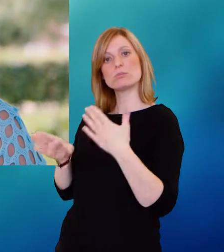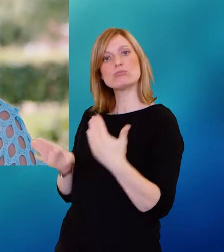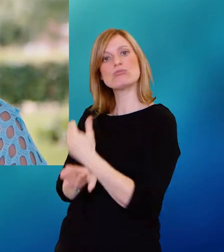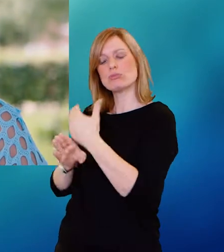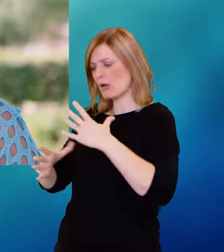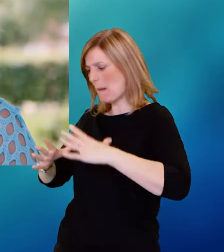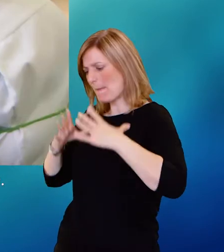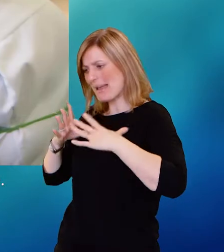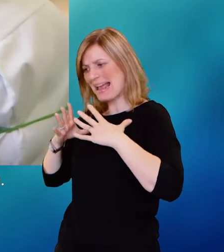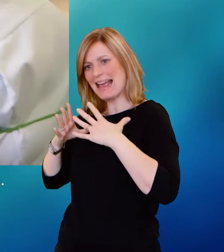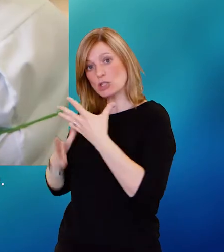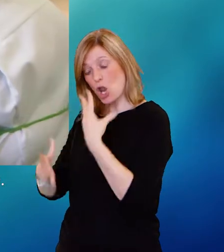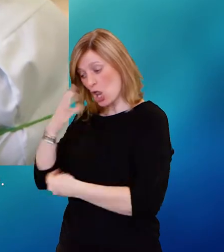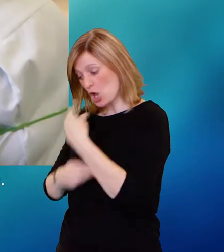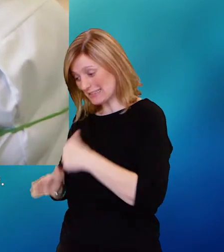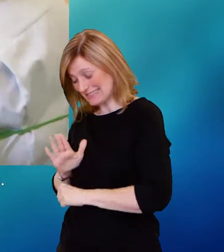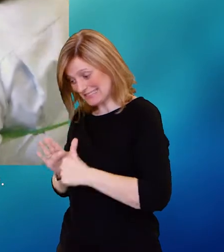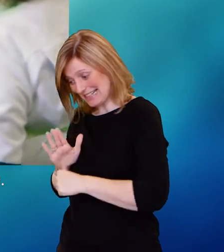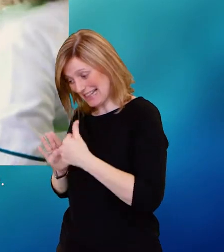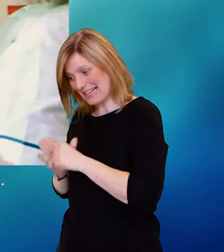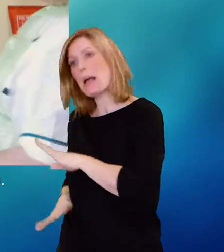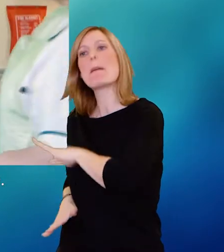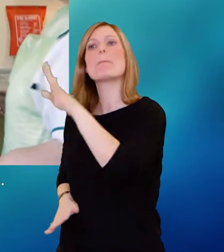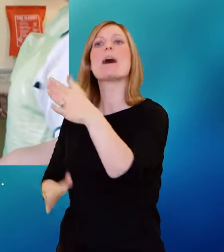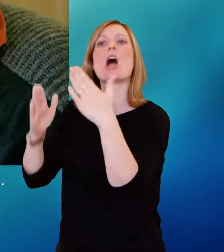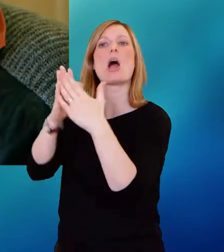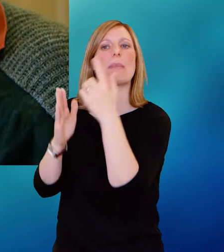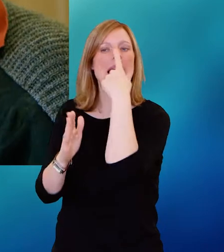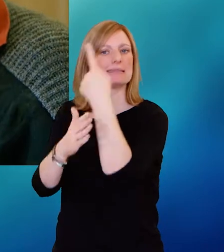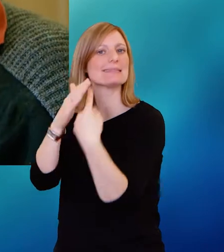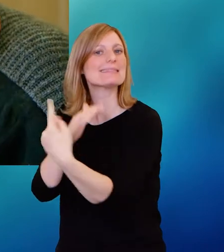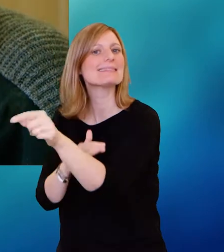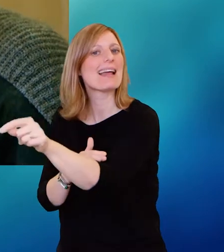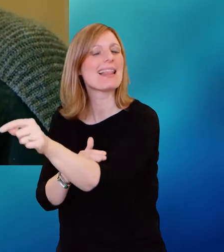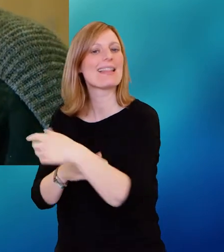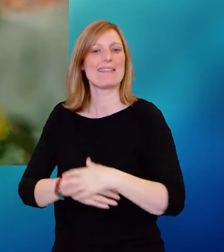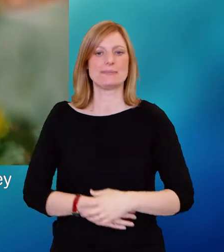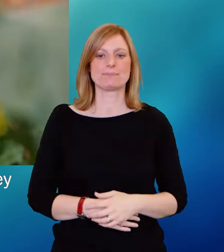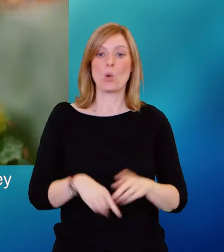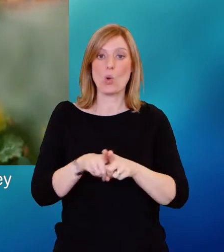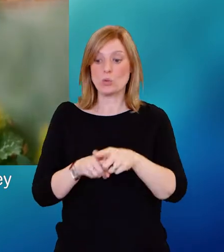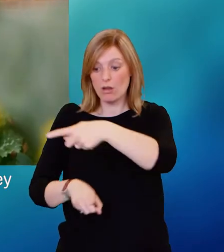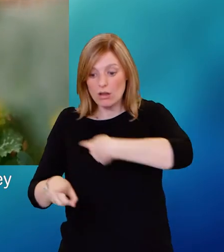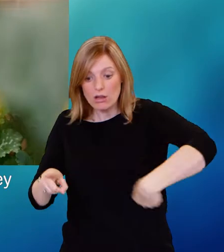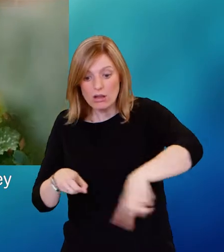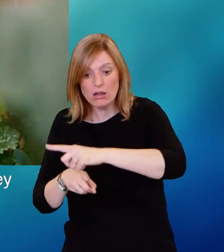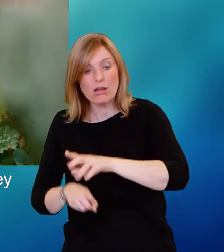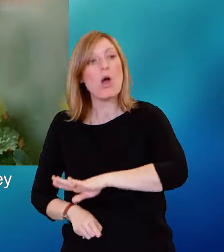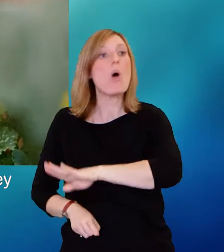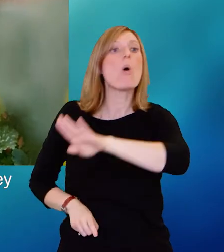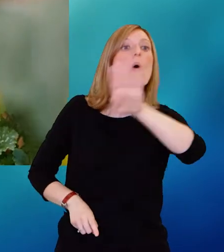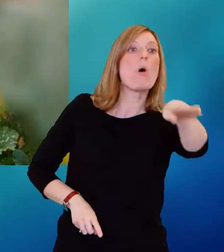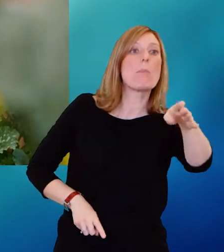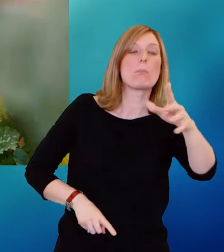preparation so people can return back to day-to-day life. We also ask people who are further along in their recovery